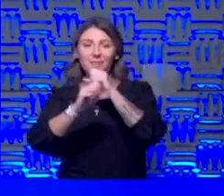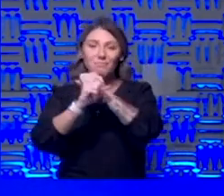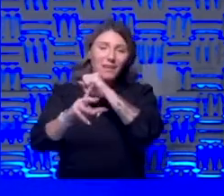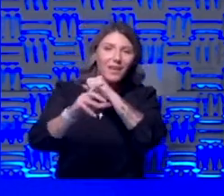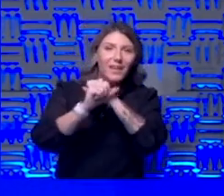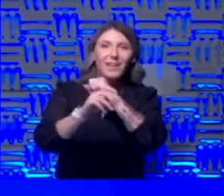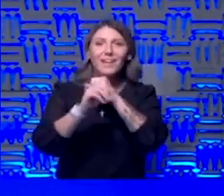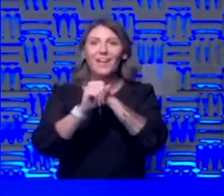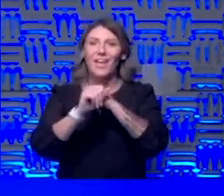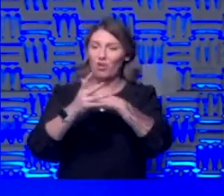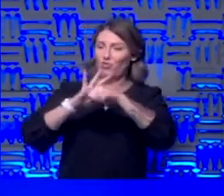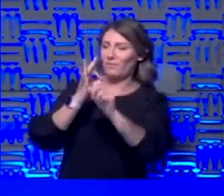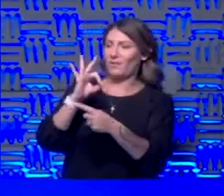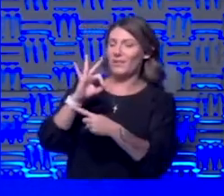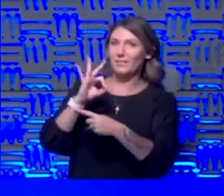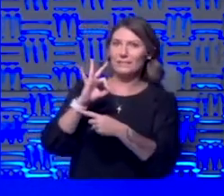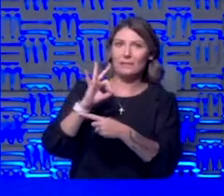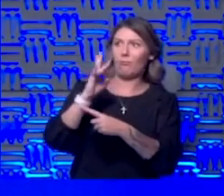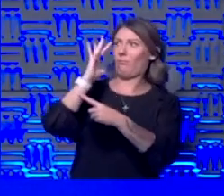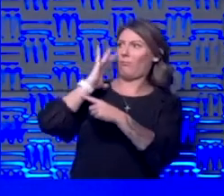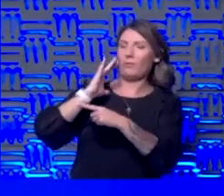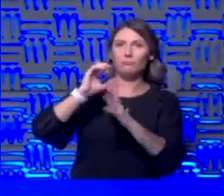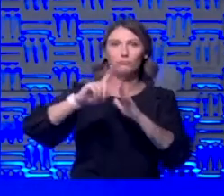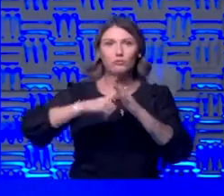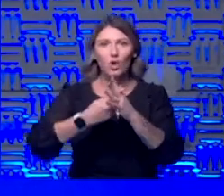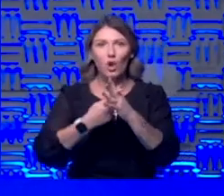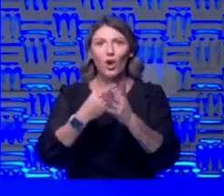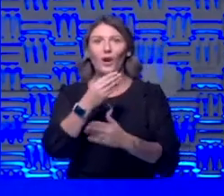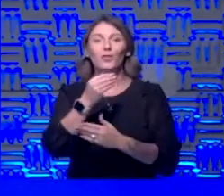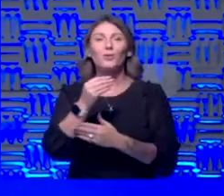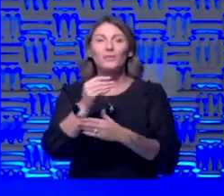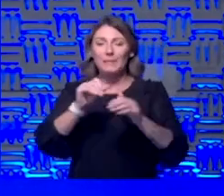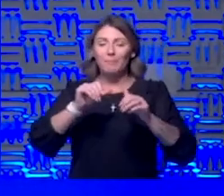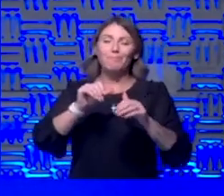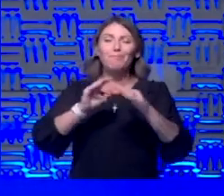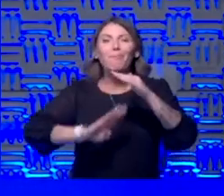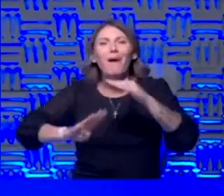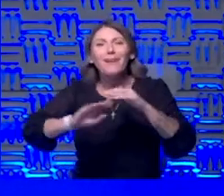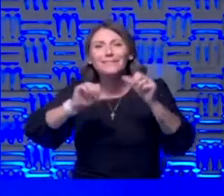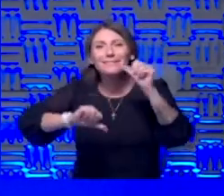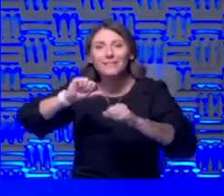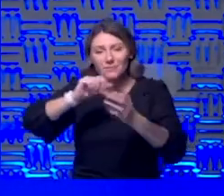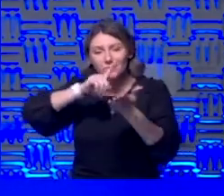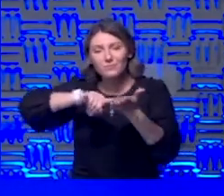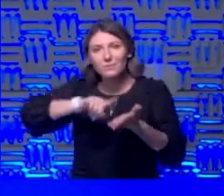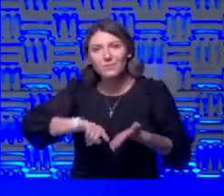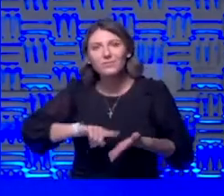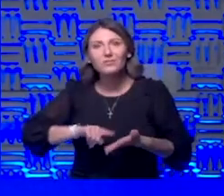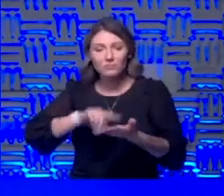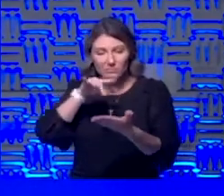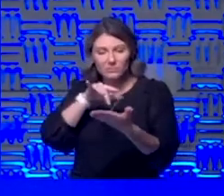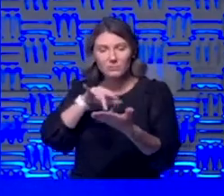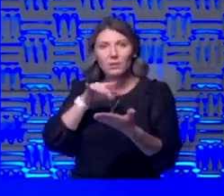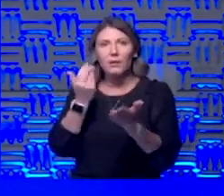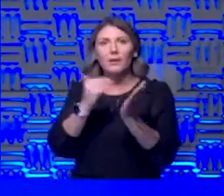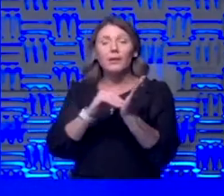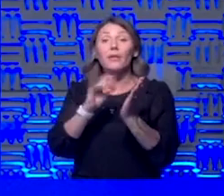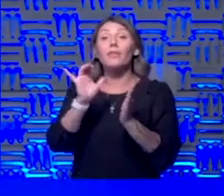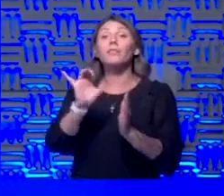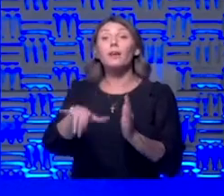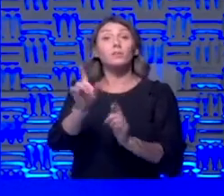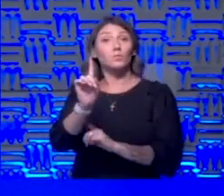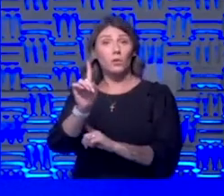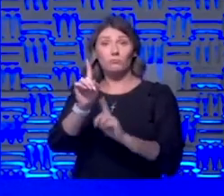covet started first coming there were benchtop or basic science research studies and again that's where we start